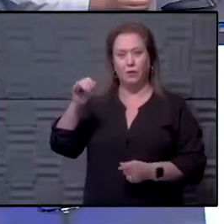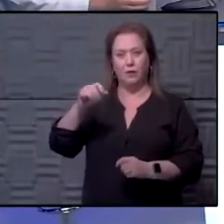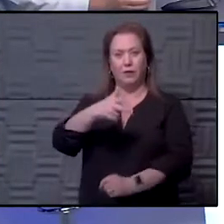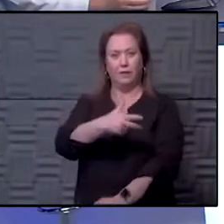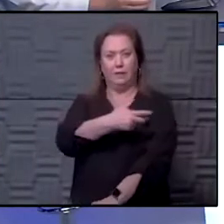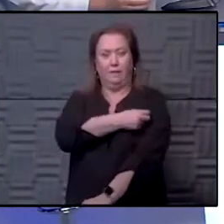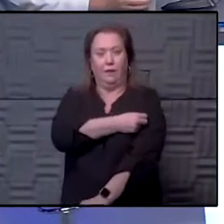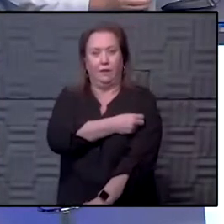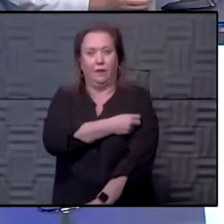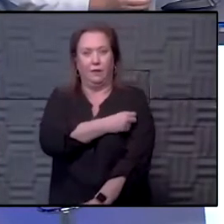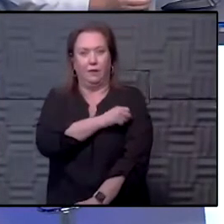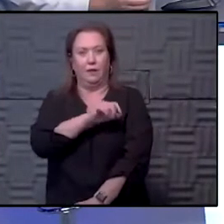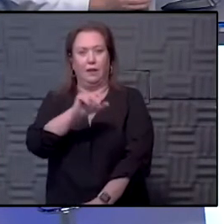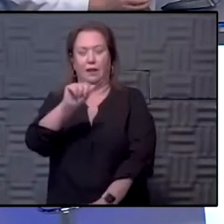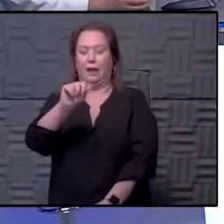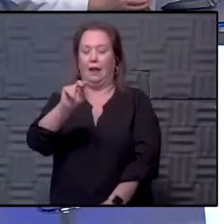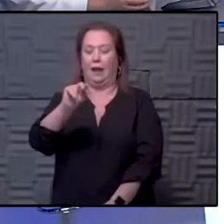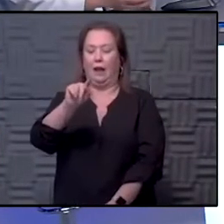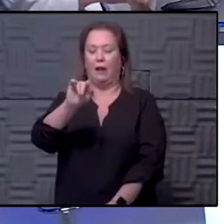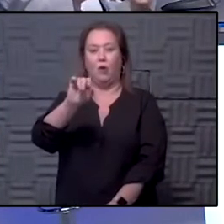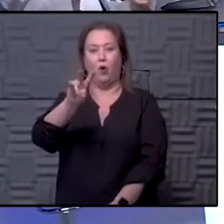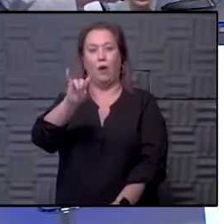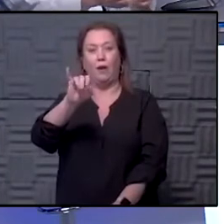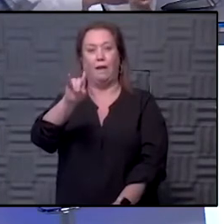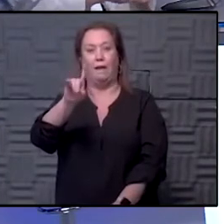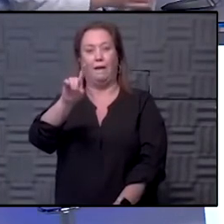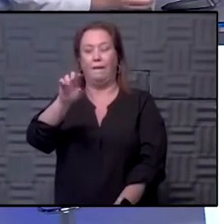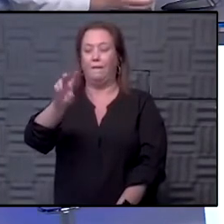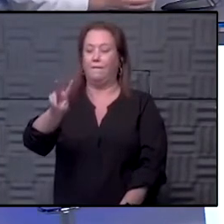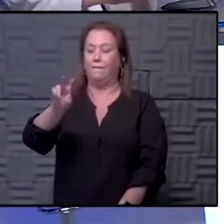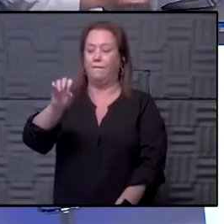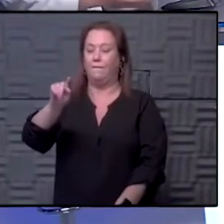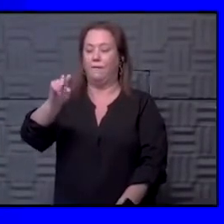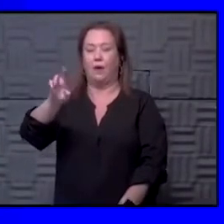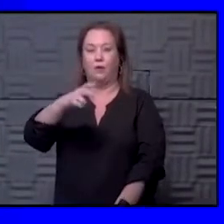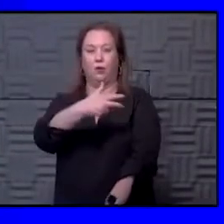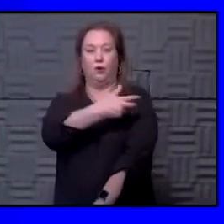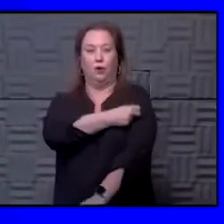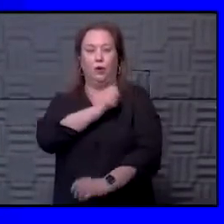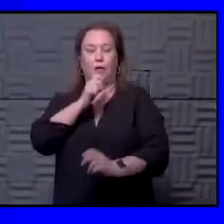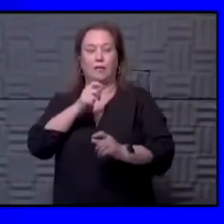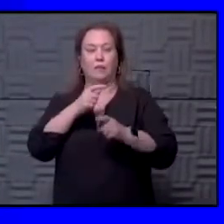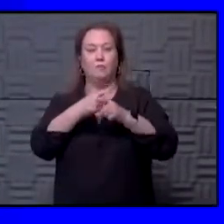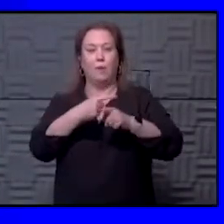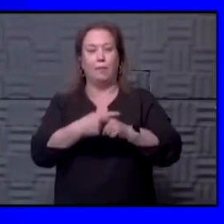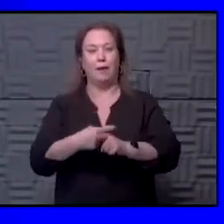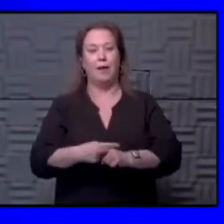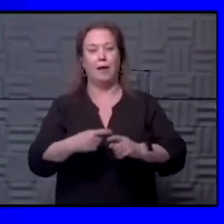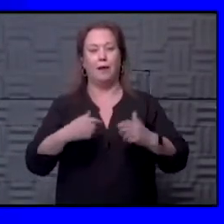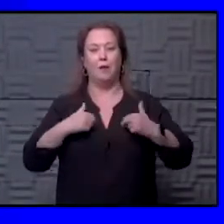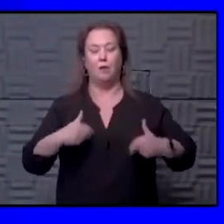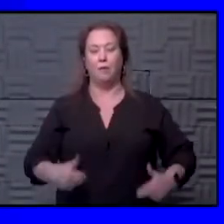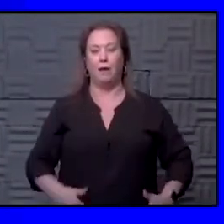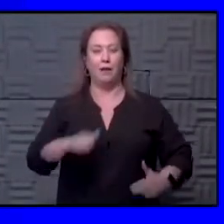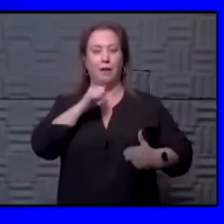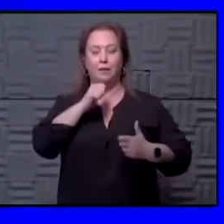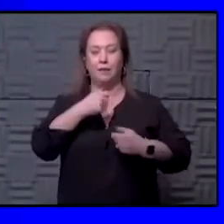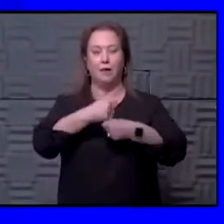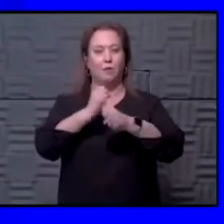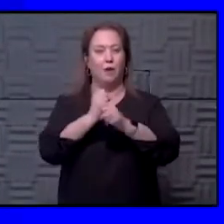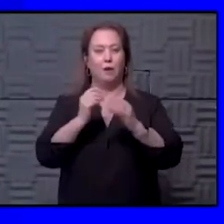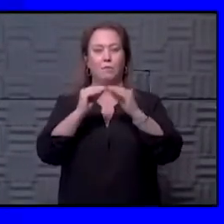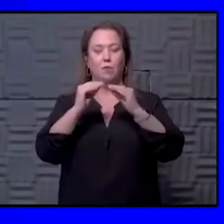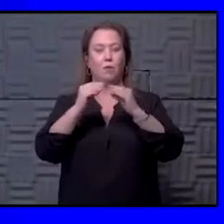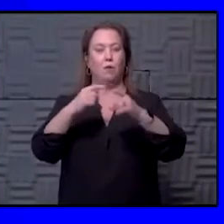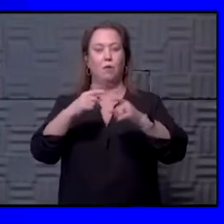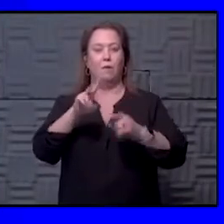vaccine is an adenovirus vector. But when it is injected into you, it does not replicate in your body. So, it's not creating more viruses. The